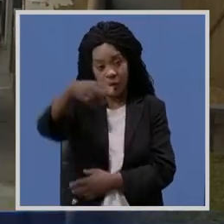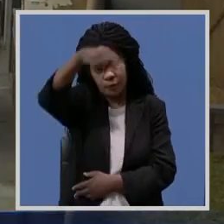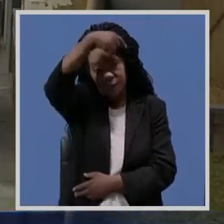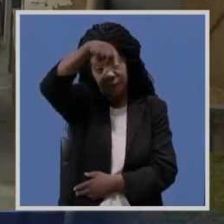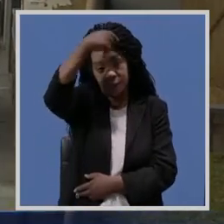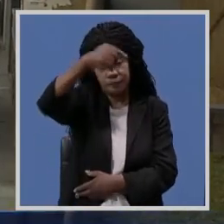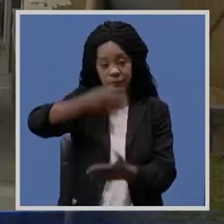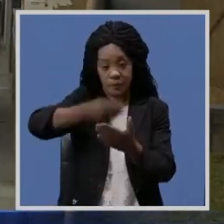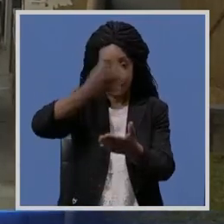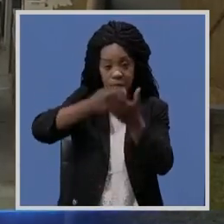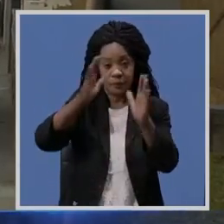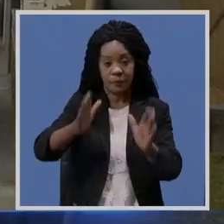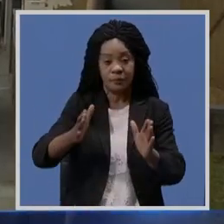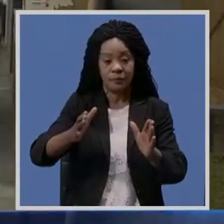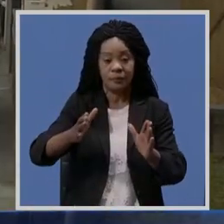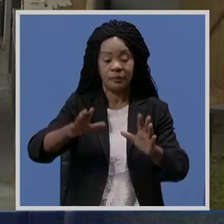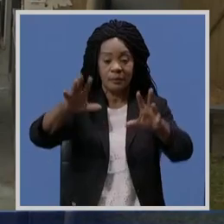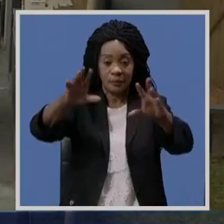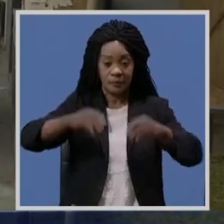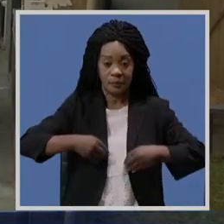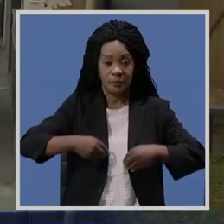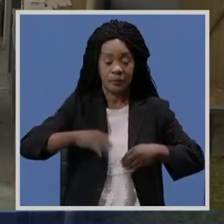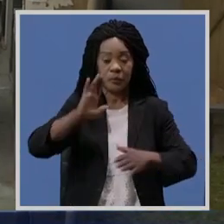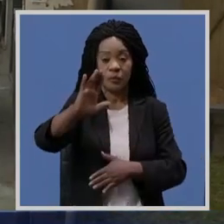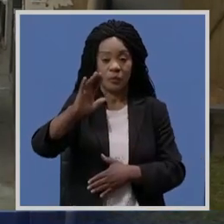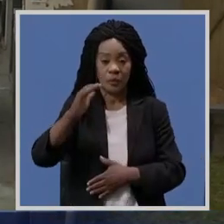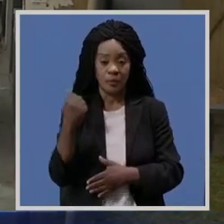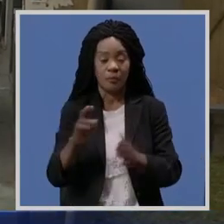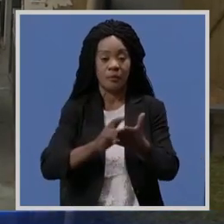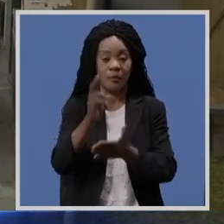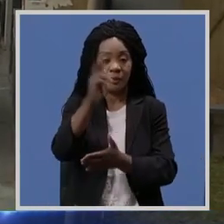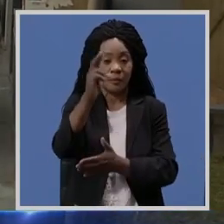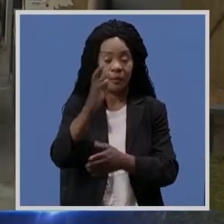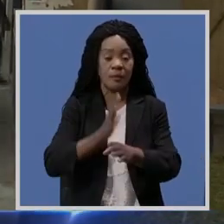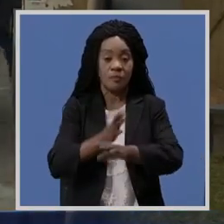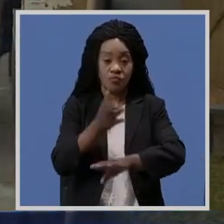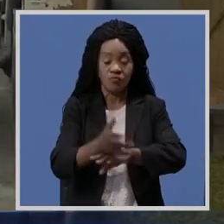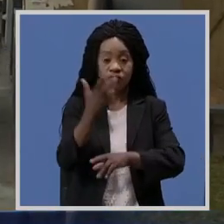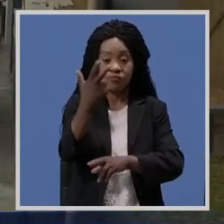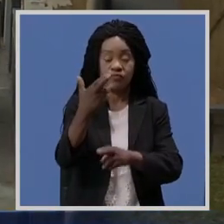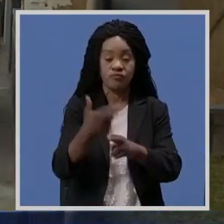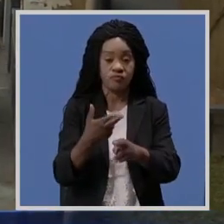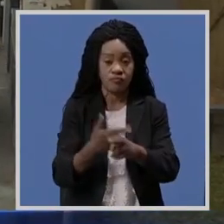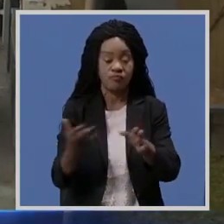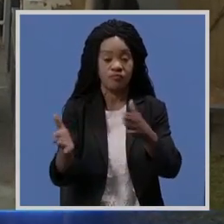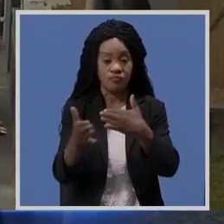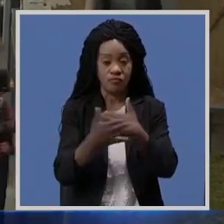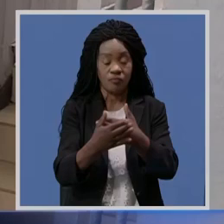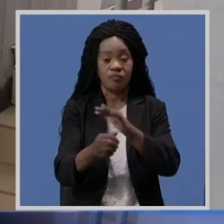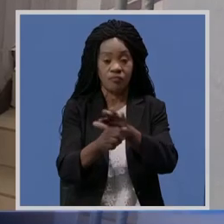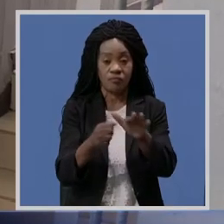allowed to return to the university after about three months of premature closure due to the coronavirus pandemic.